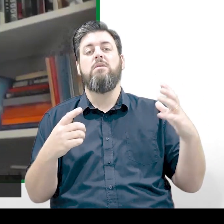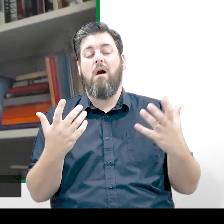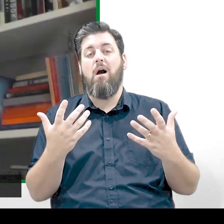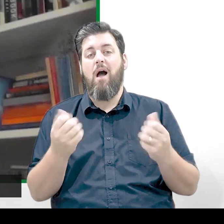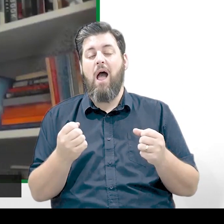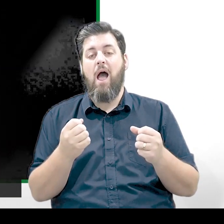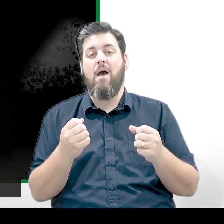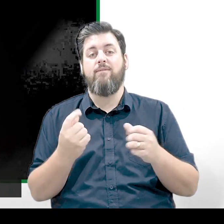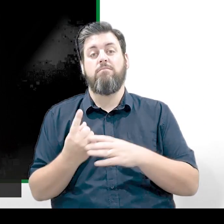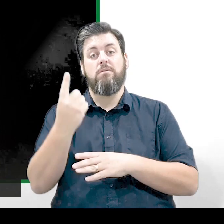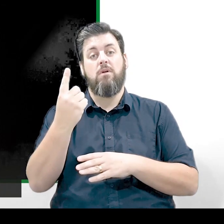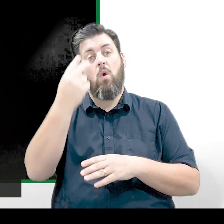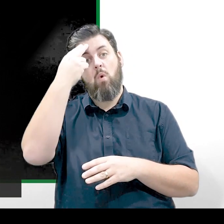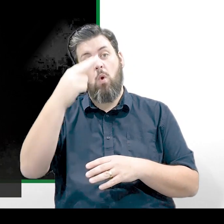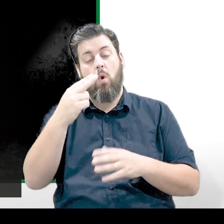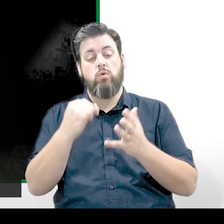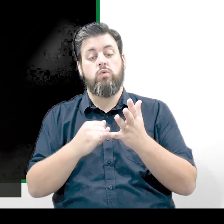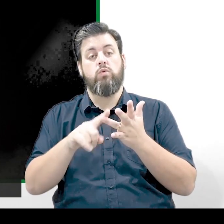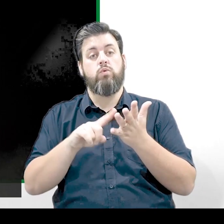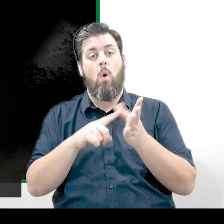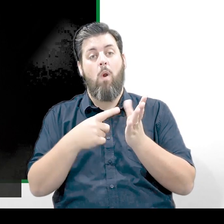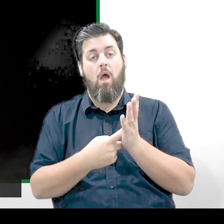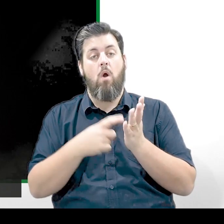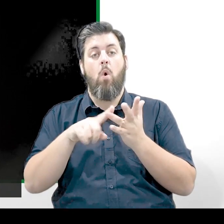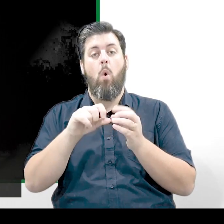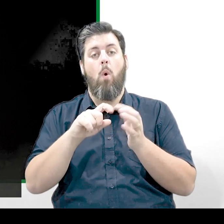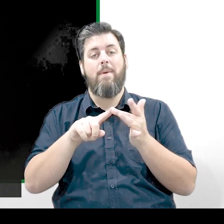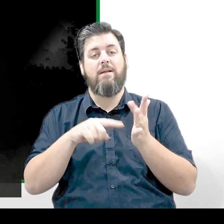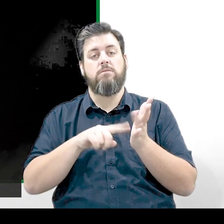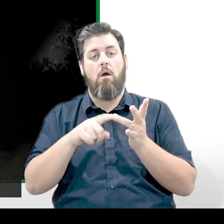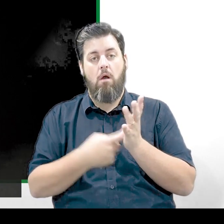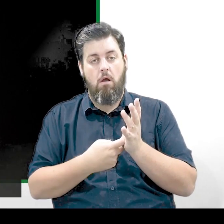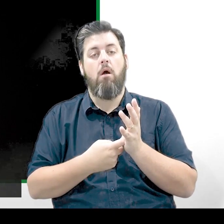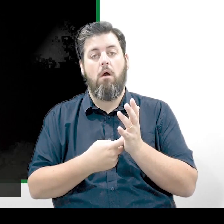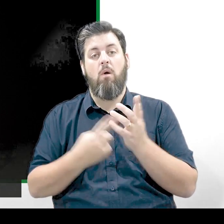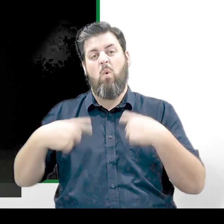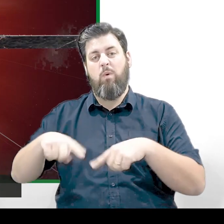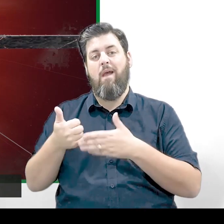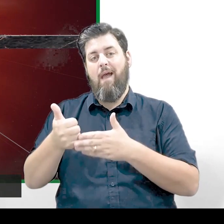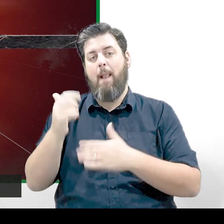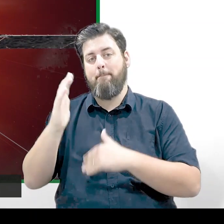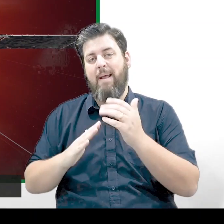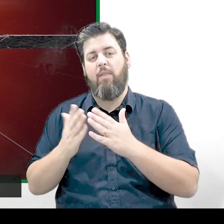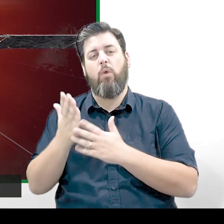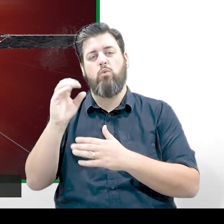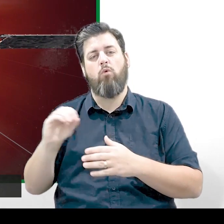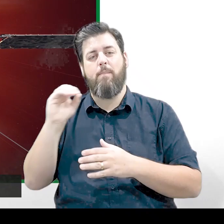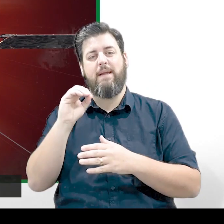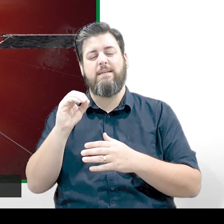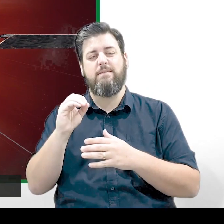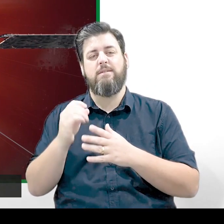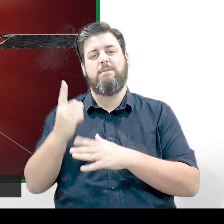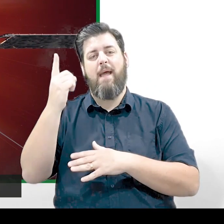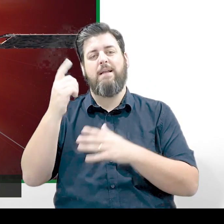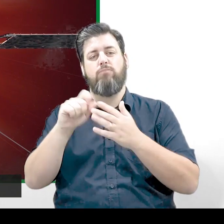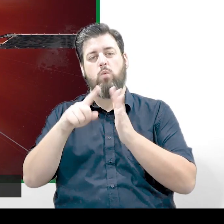called Solar Orbiter that the UK helped build, part of the European Space Agency project. And that's